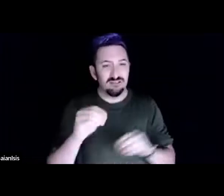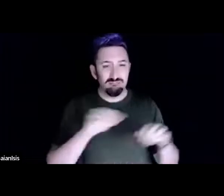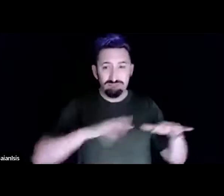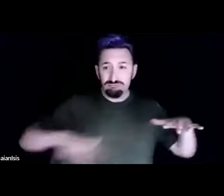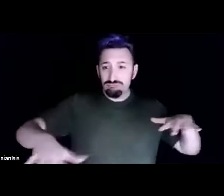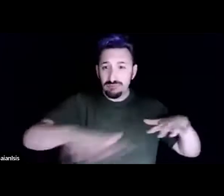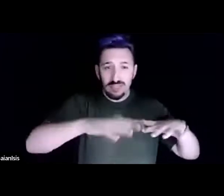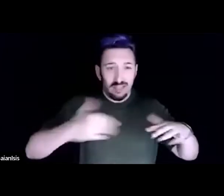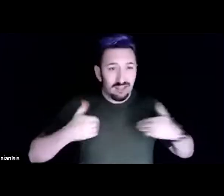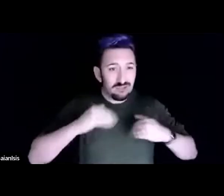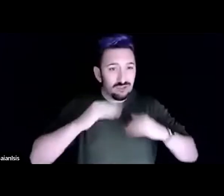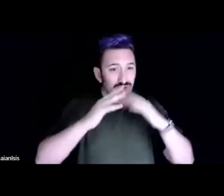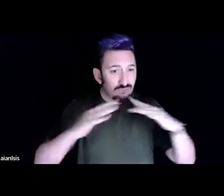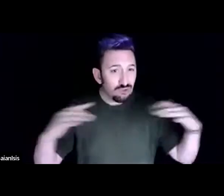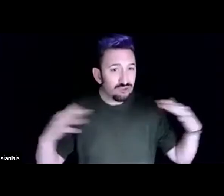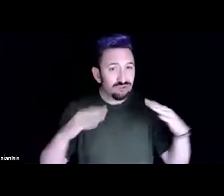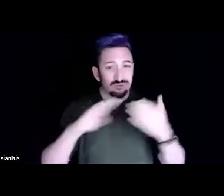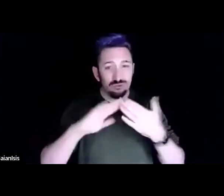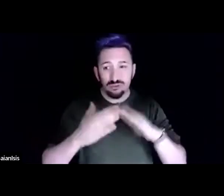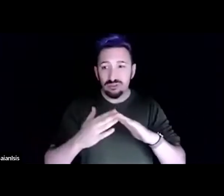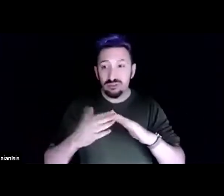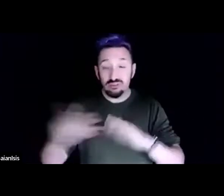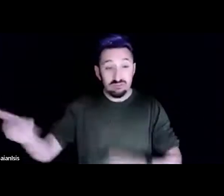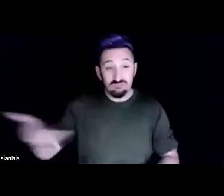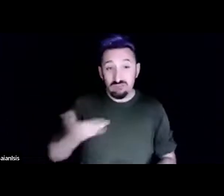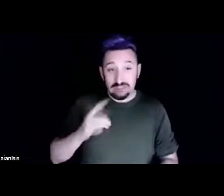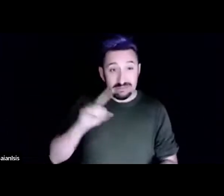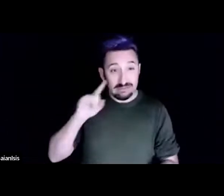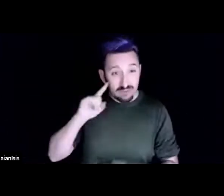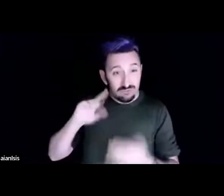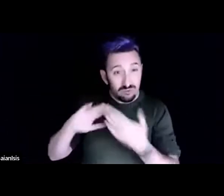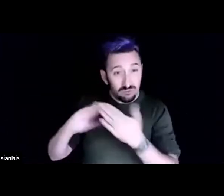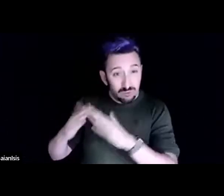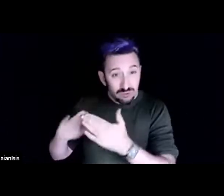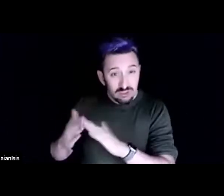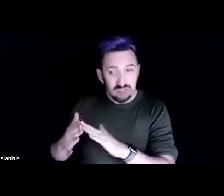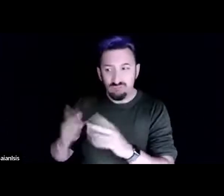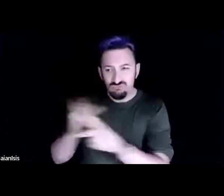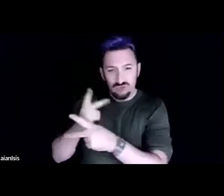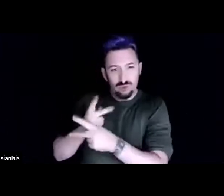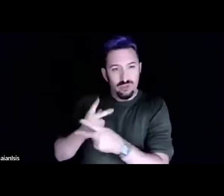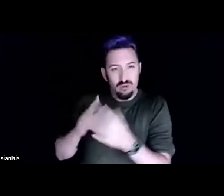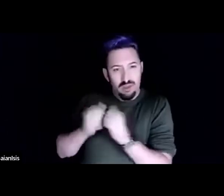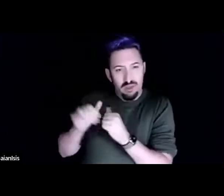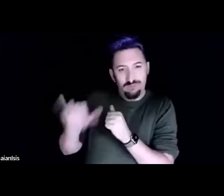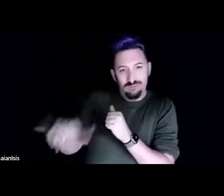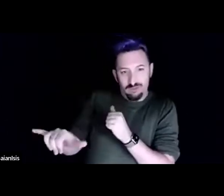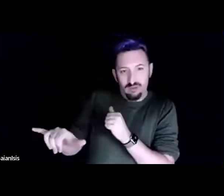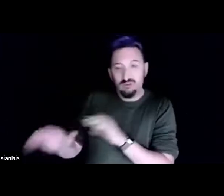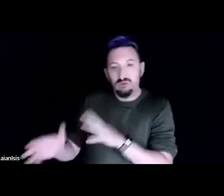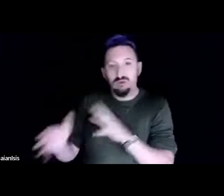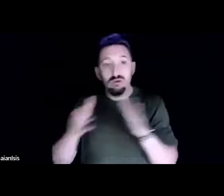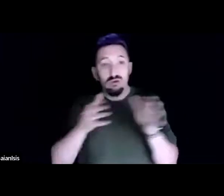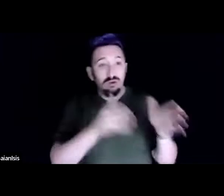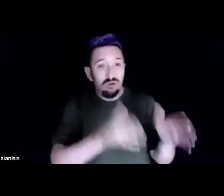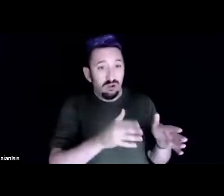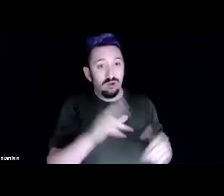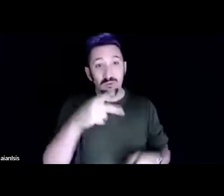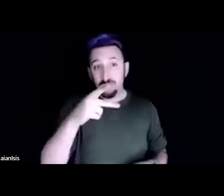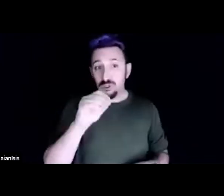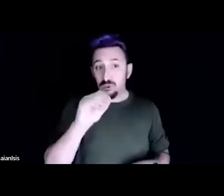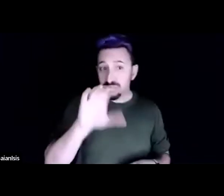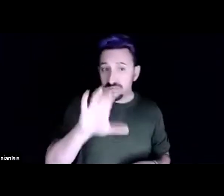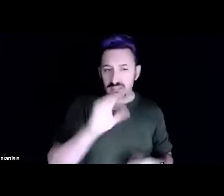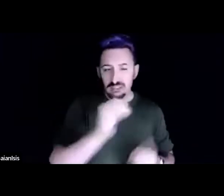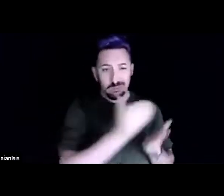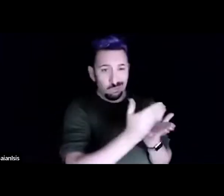ways in which to do that. Communities of color, people, marginalized communities, and also modeling that in our teaching.